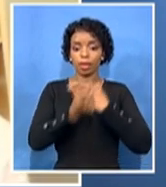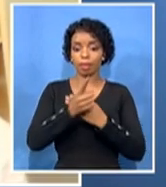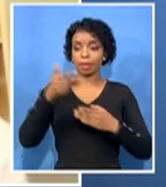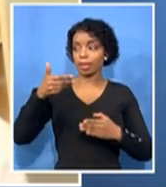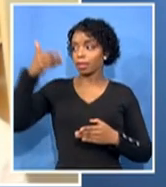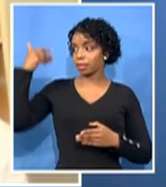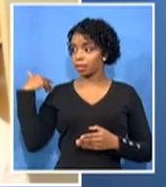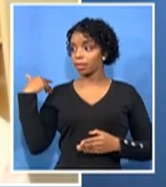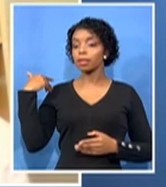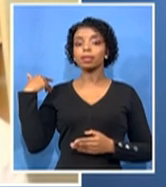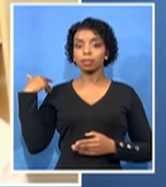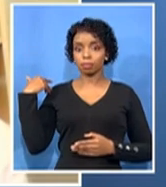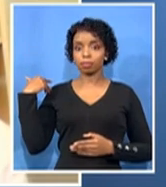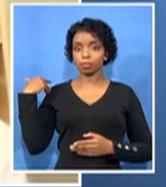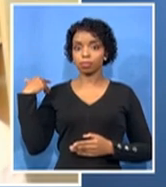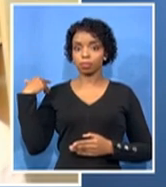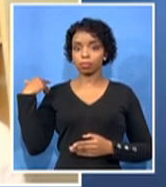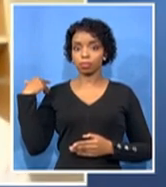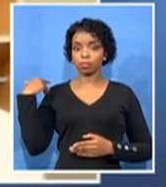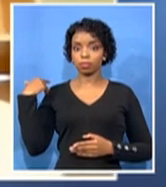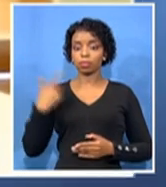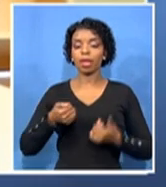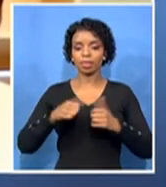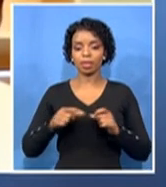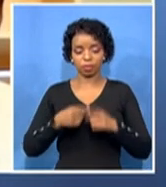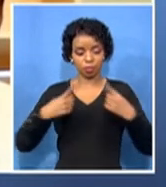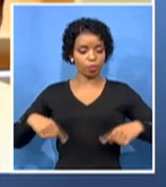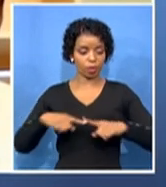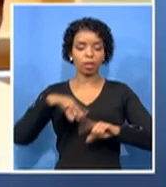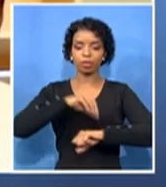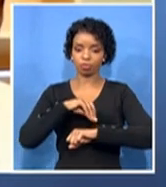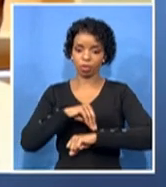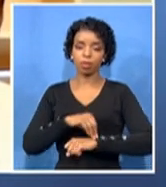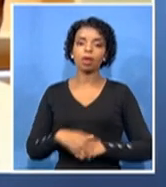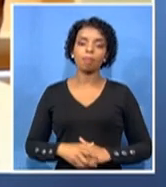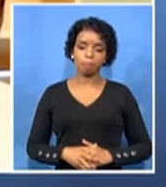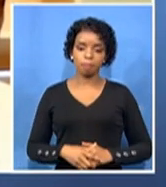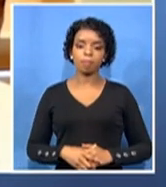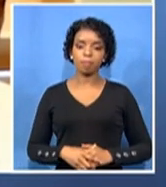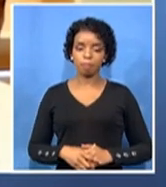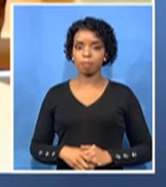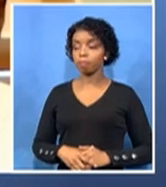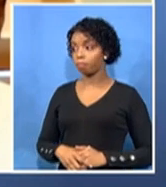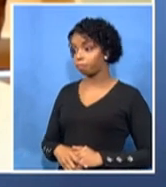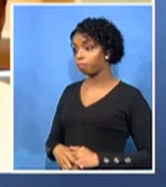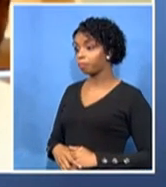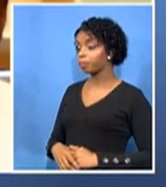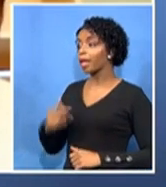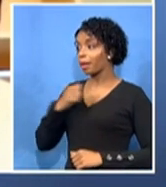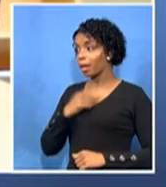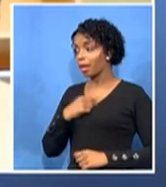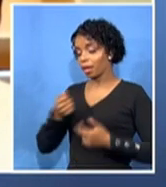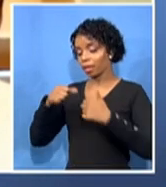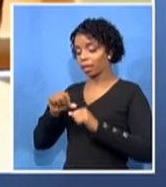be in big trouble. Speaking about deep trouble, and I guess that's where my next question comes in. We've seen countries like Spain